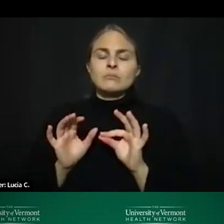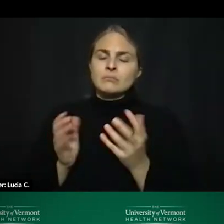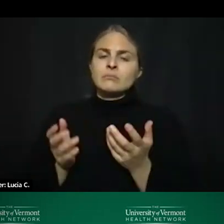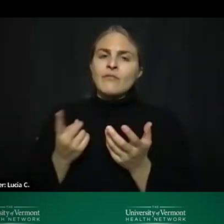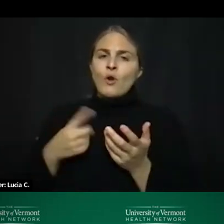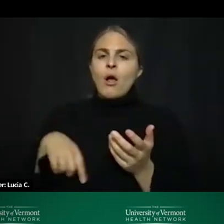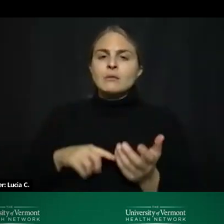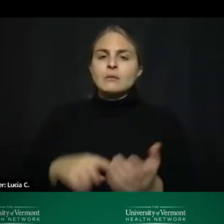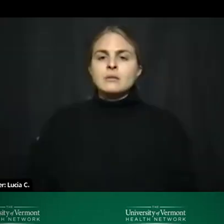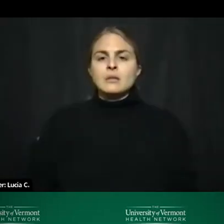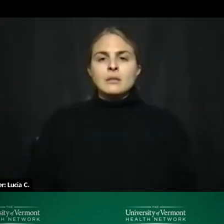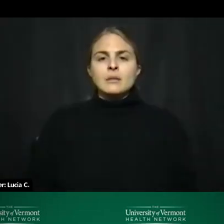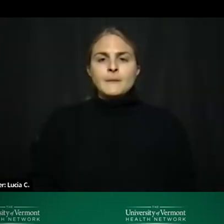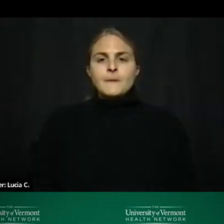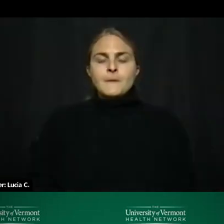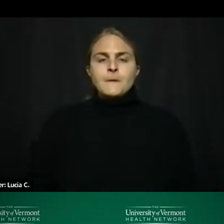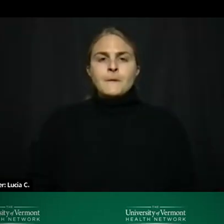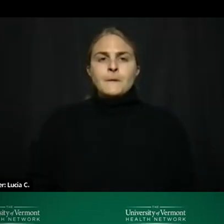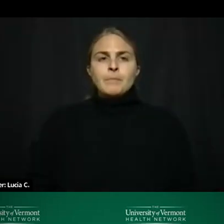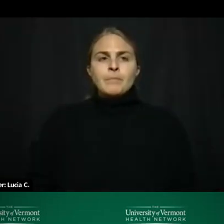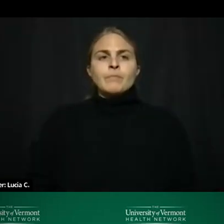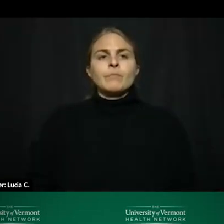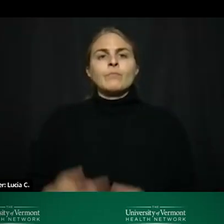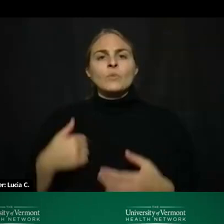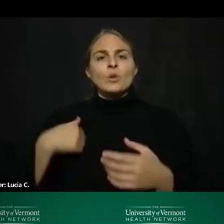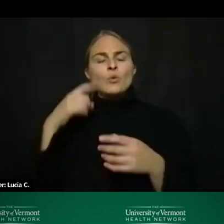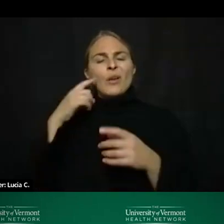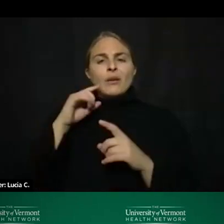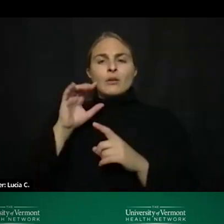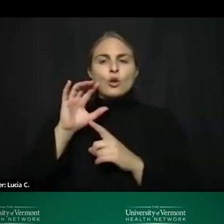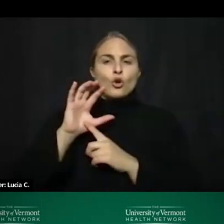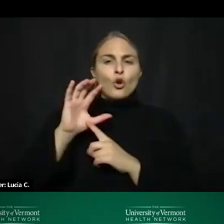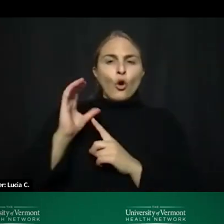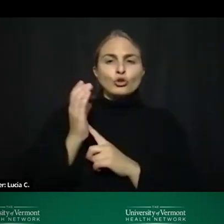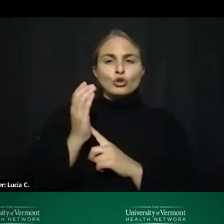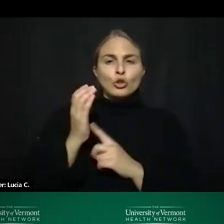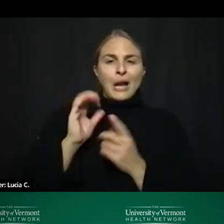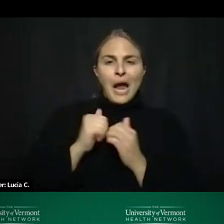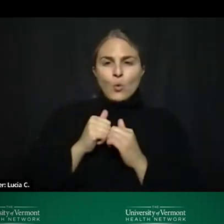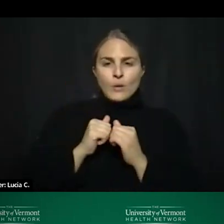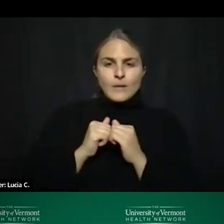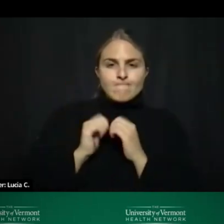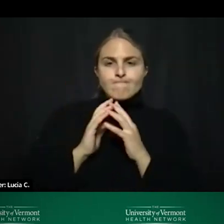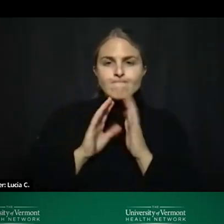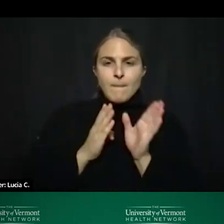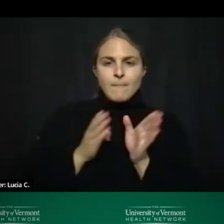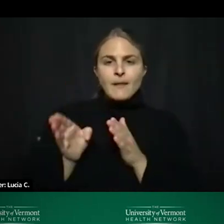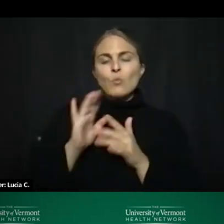within the program and so i think that um culture will set us up for success as we open